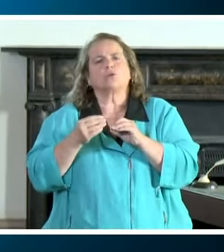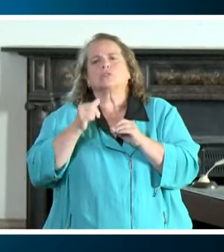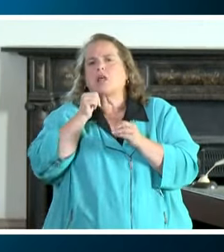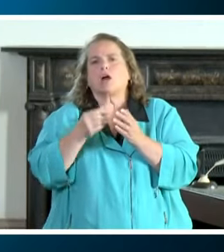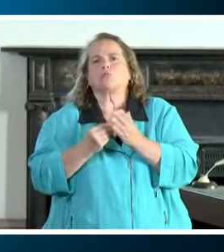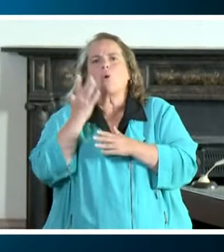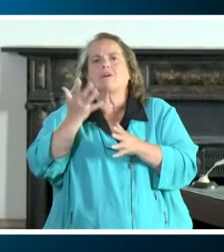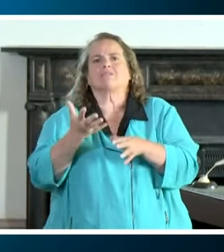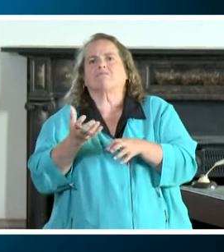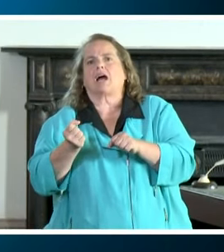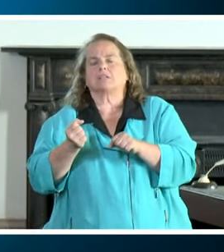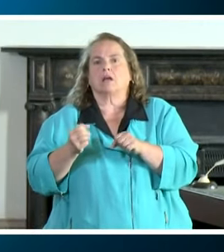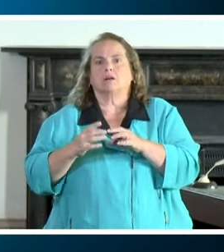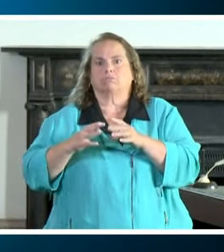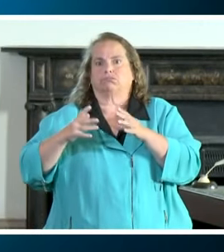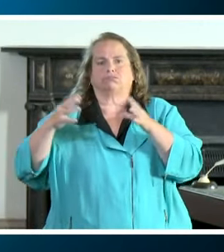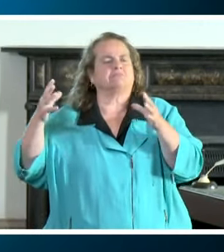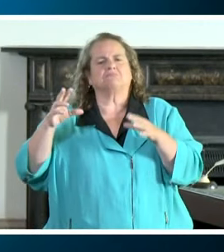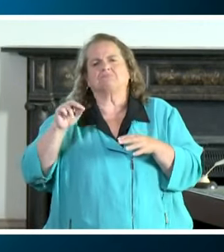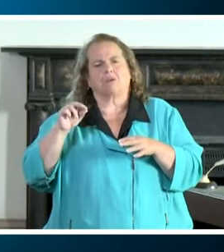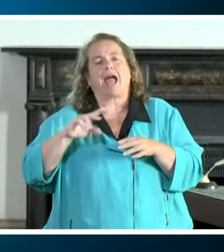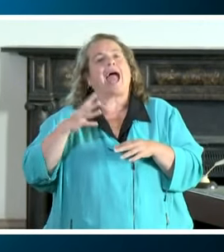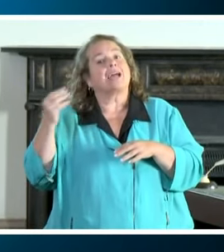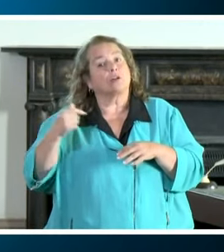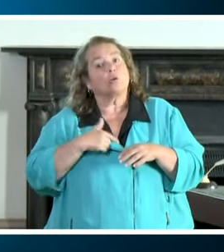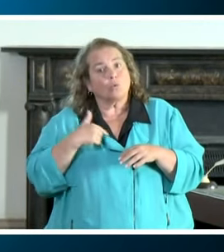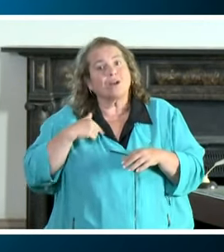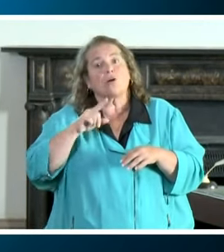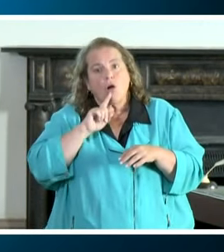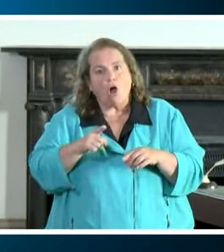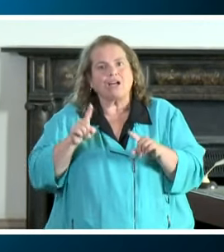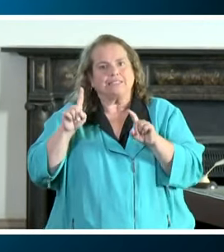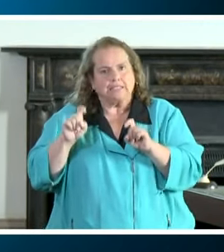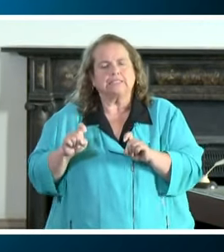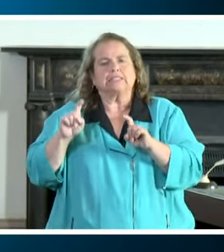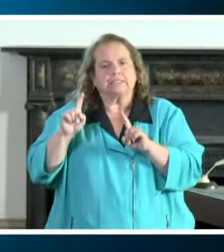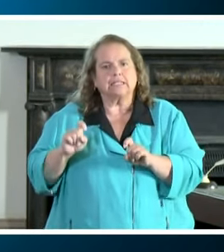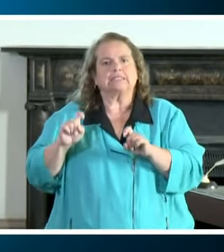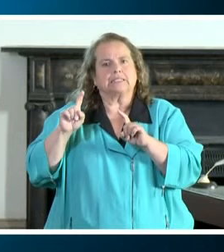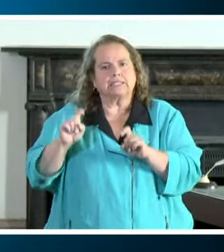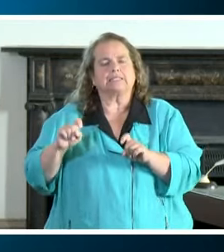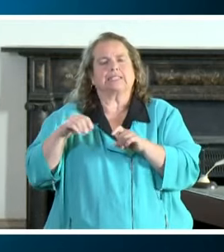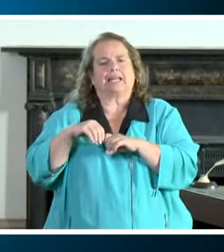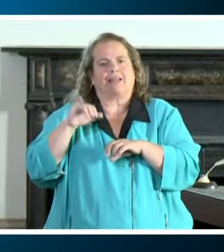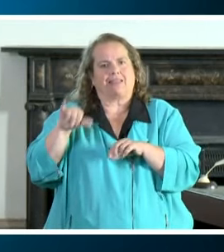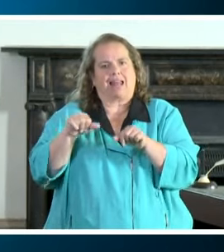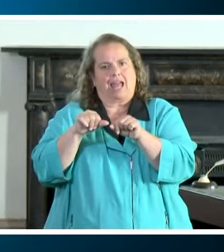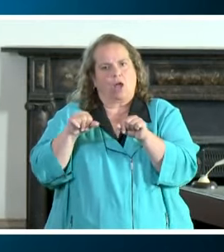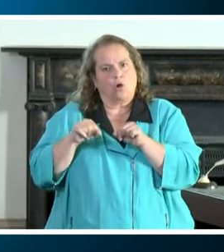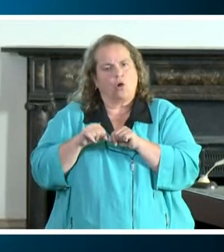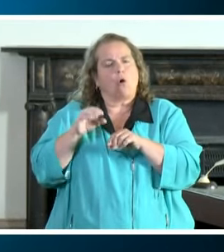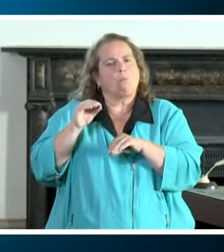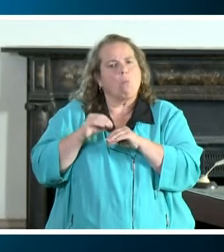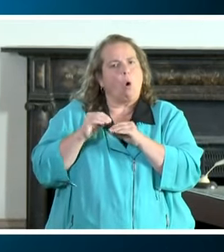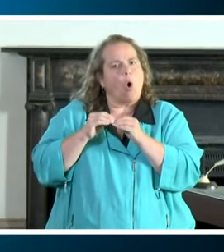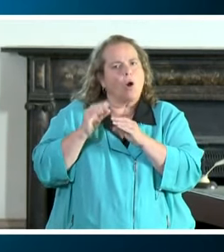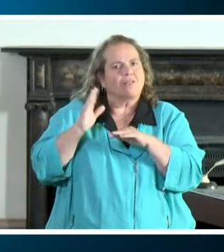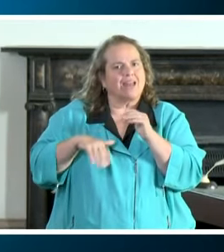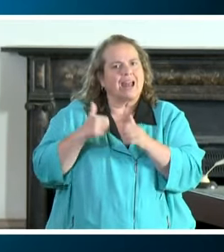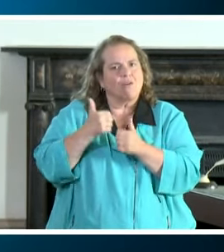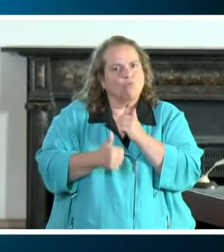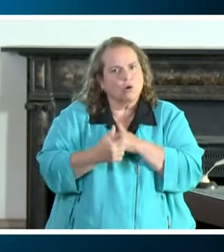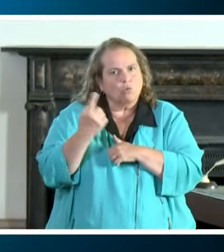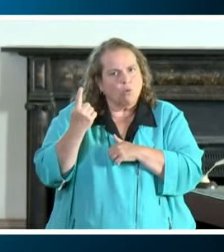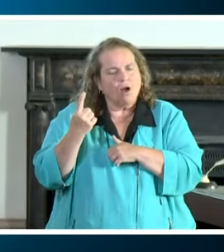and we're testing we are testing in this area more than just about everybody it makes up a